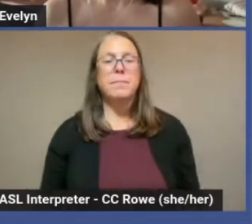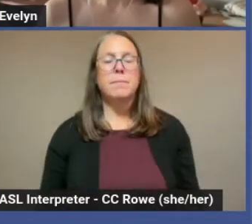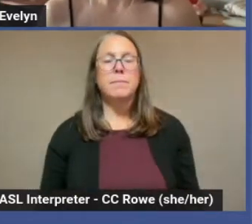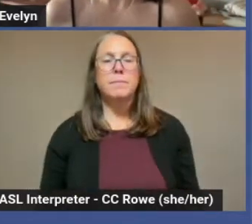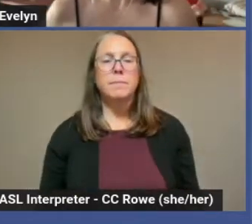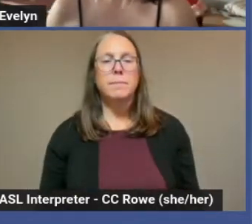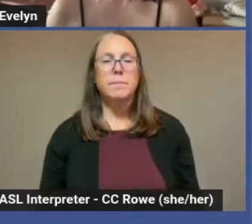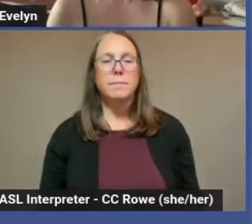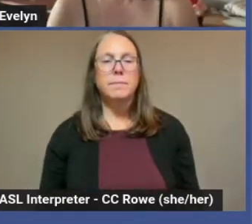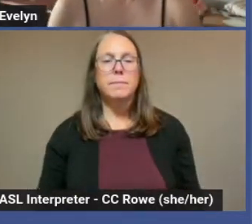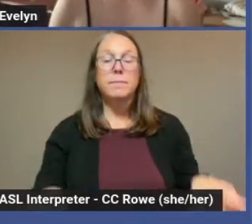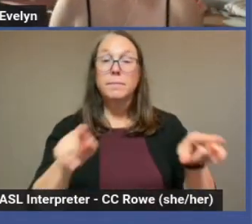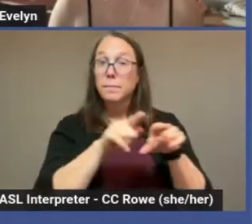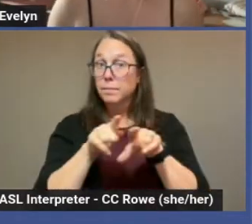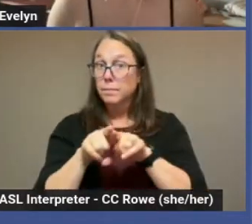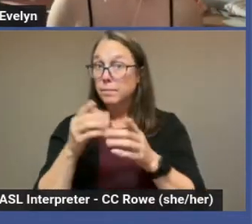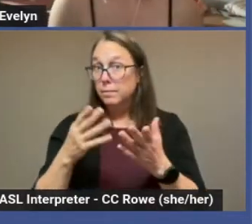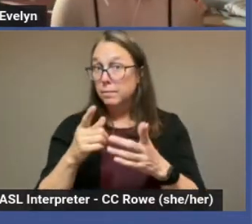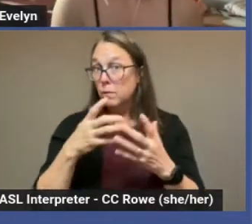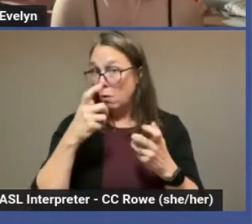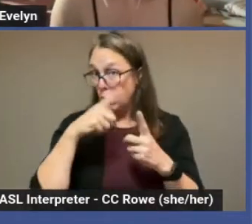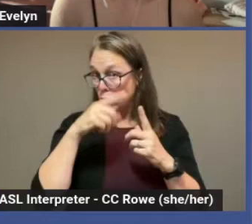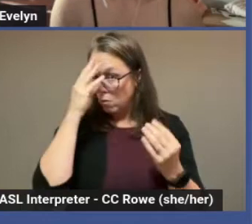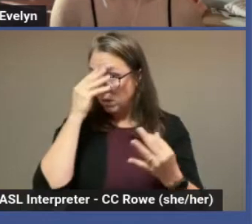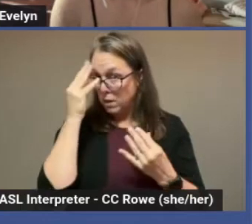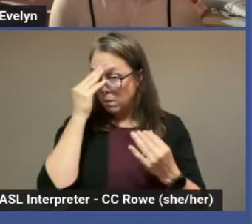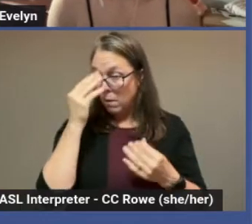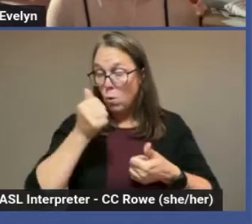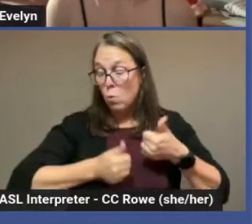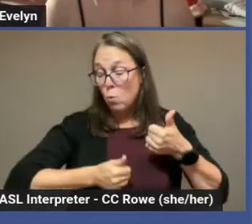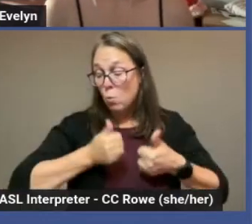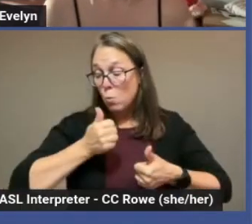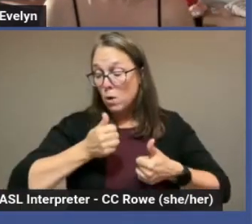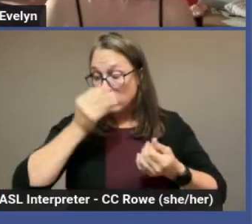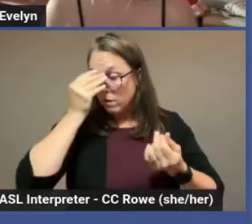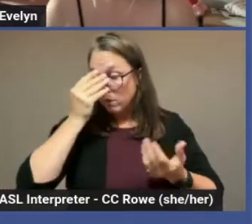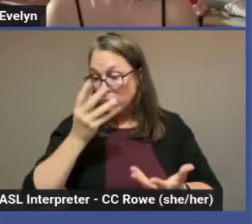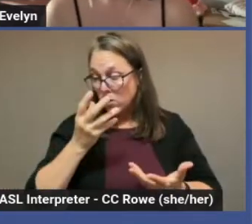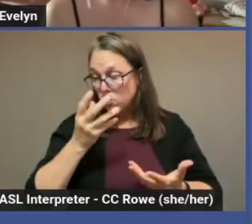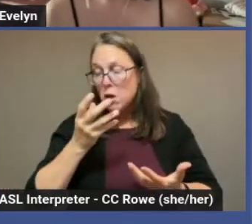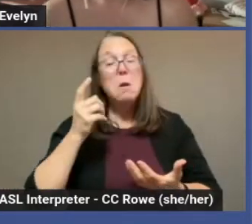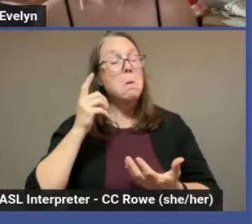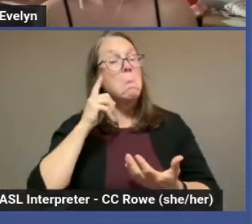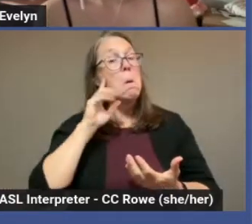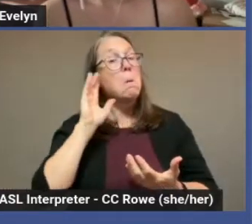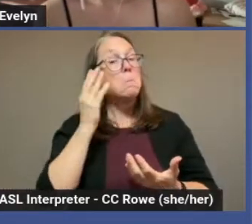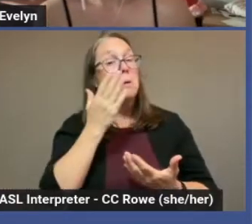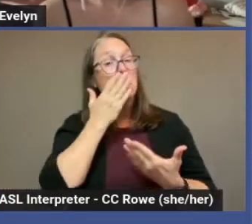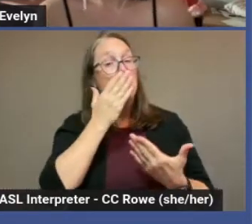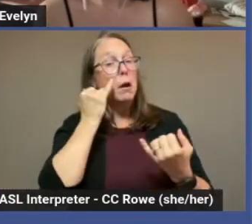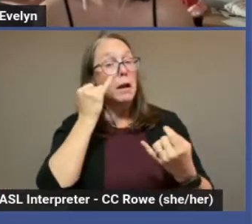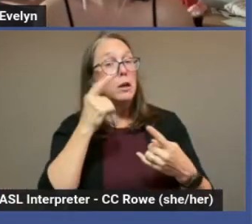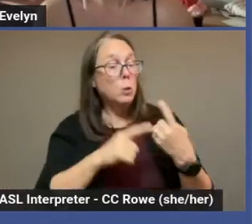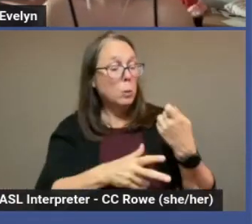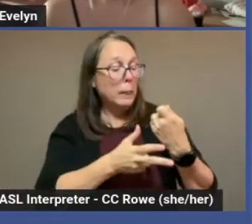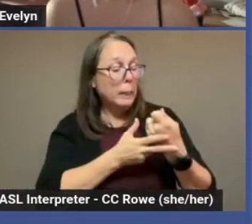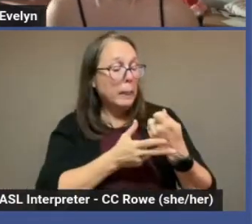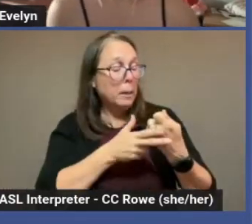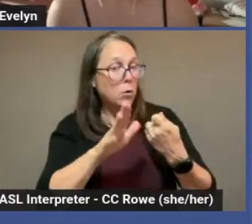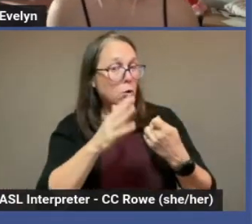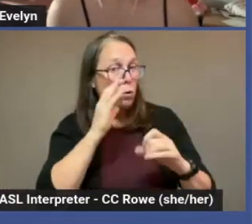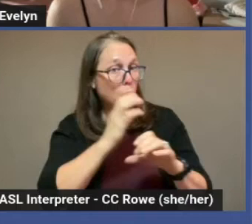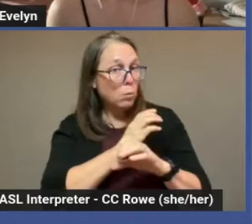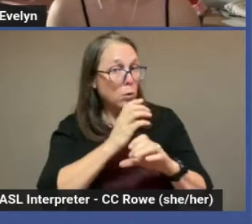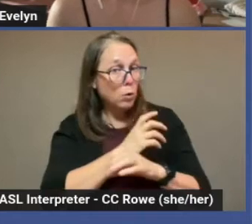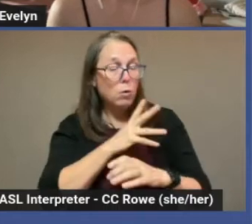You also may want to consider what information makes sense to keep on your computer for easy access, and